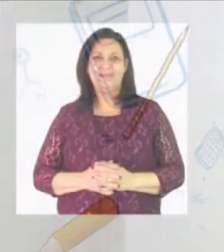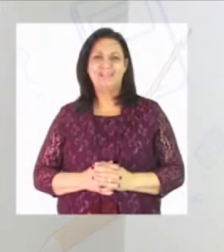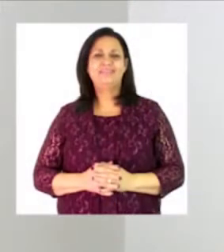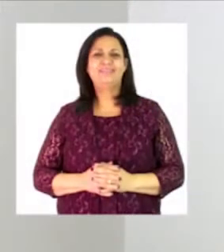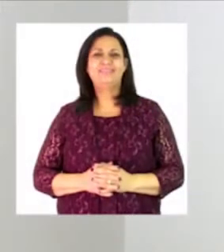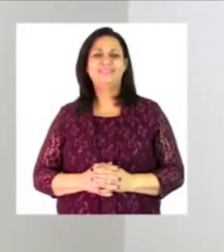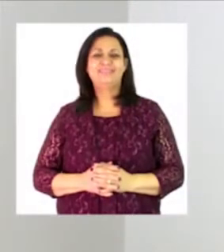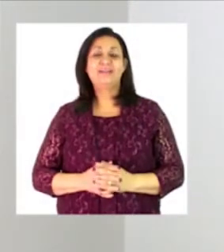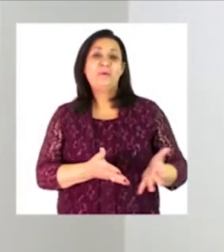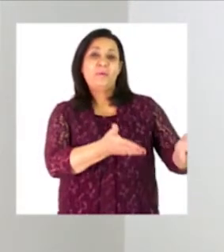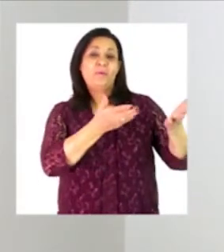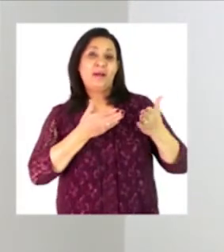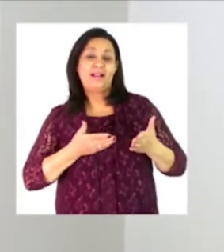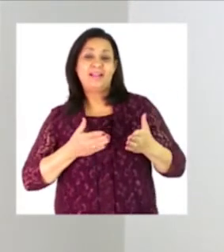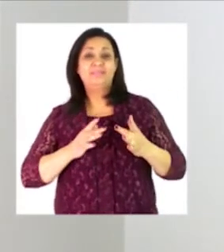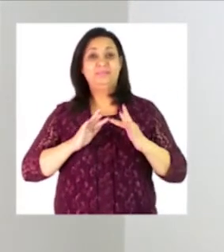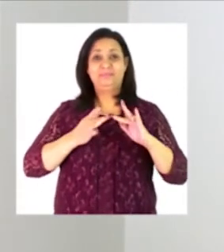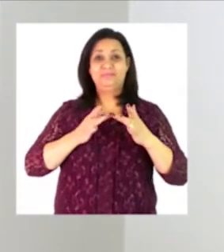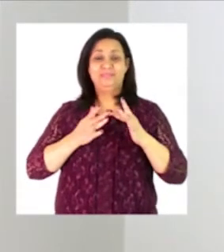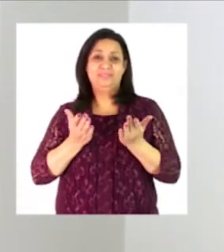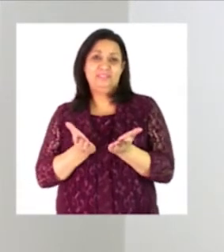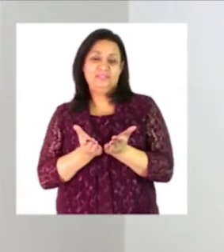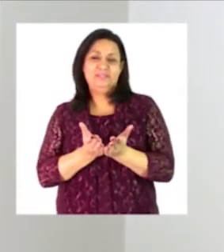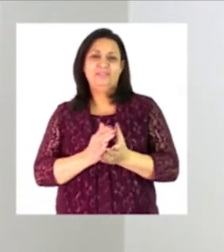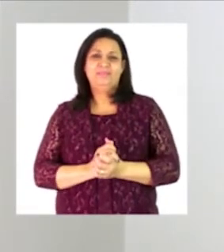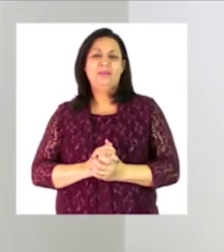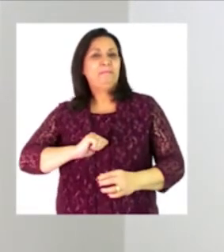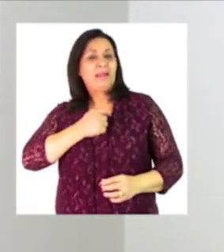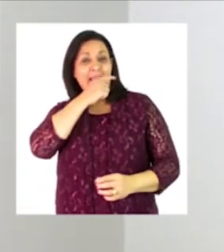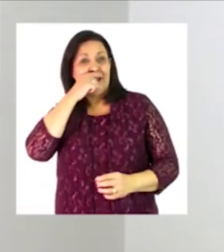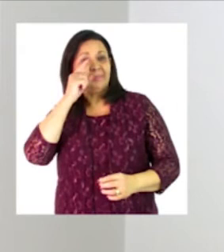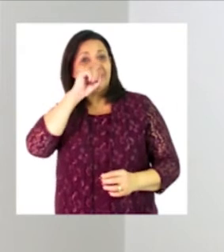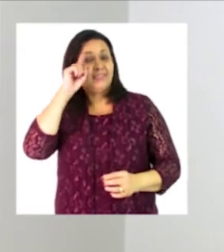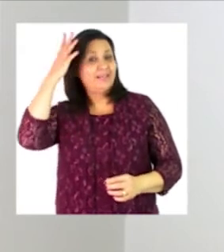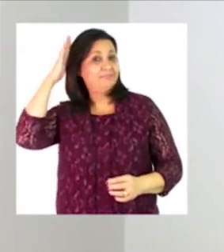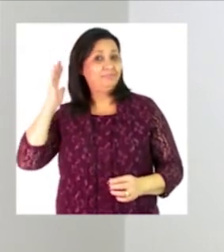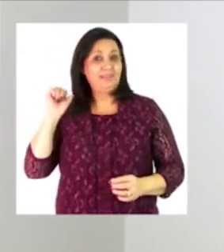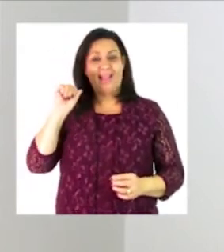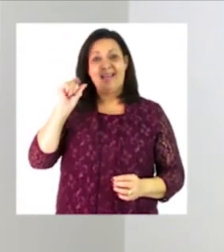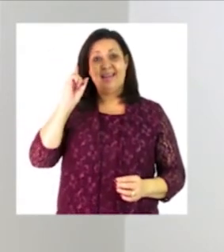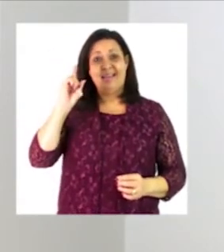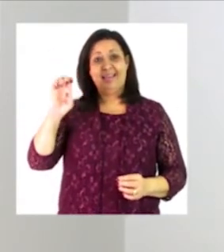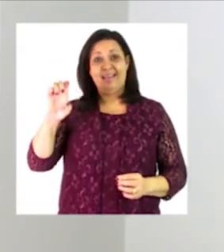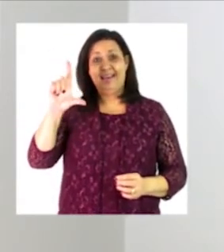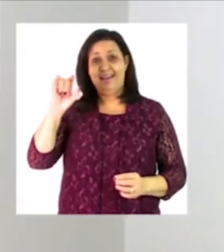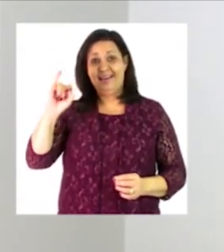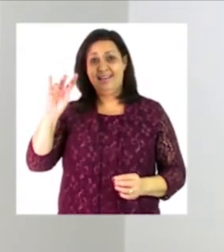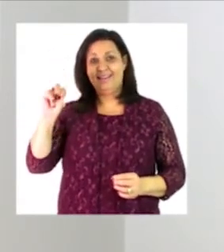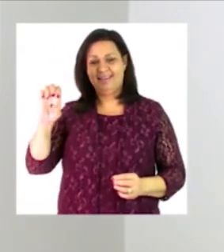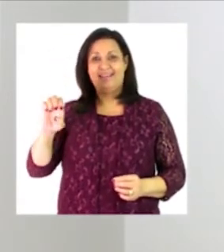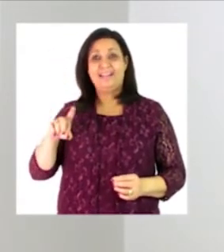welcome to my zone online school my name is teacher netzai and let's welcome my